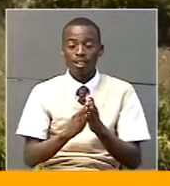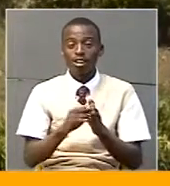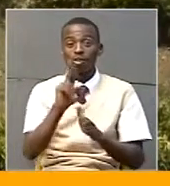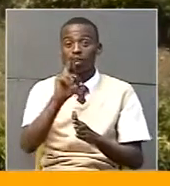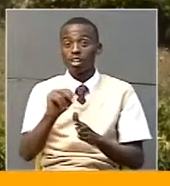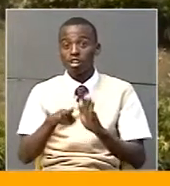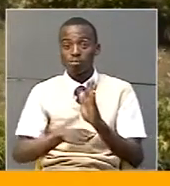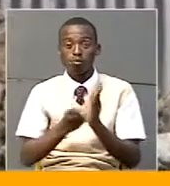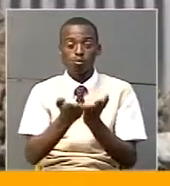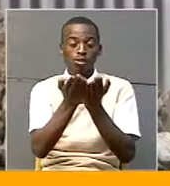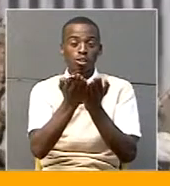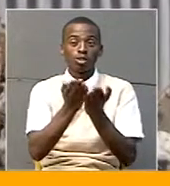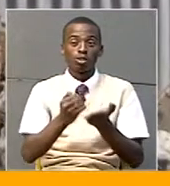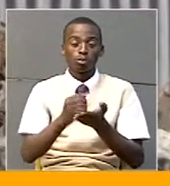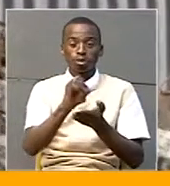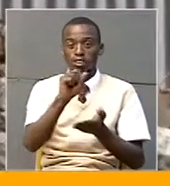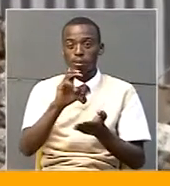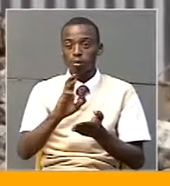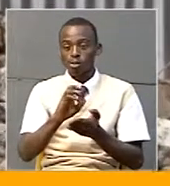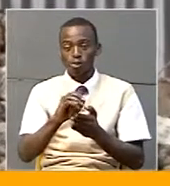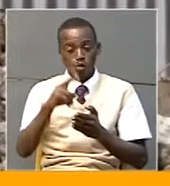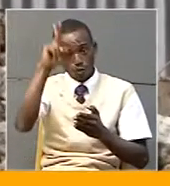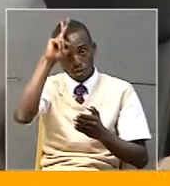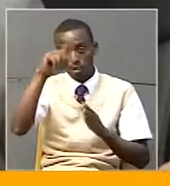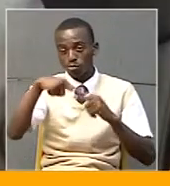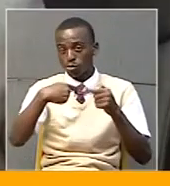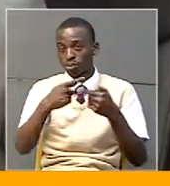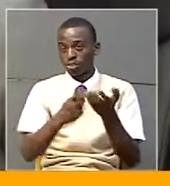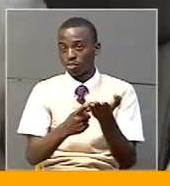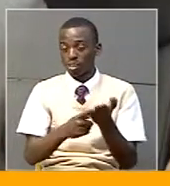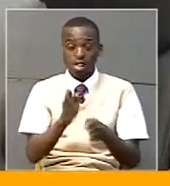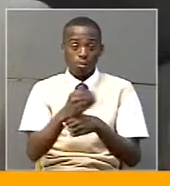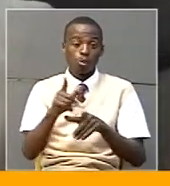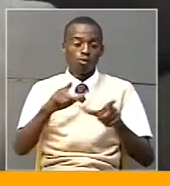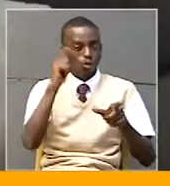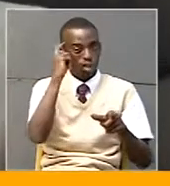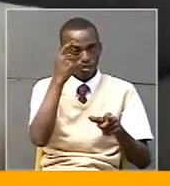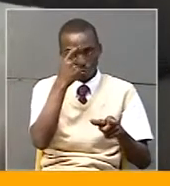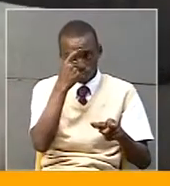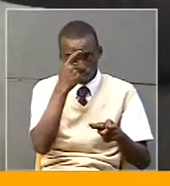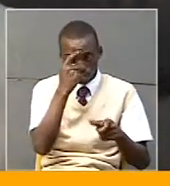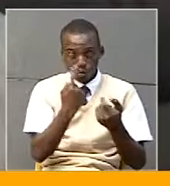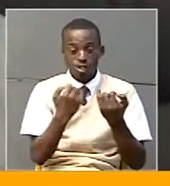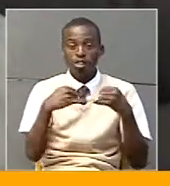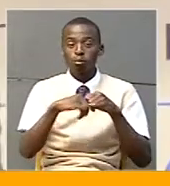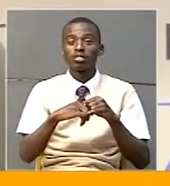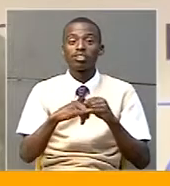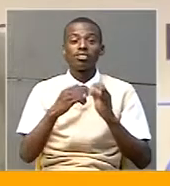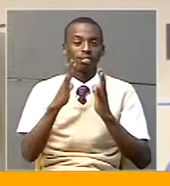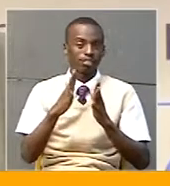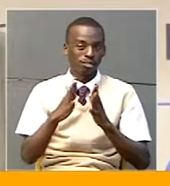to promote the Samau-Dong model for rural progress in Uganda, the Minister of Local Government on reports success.